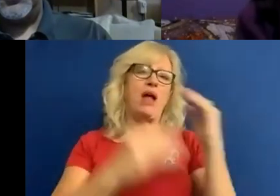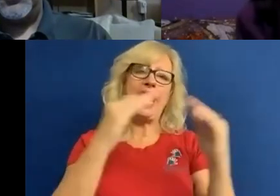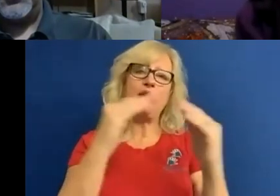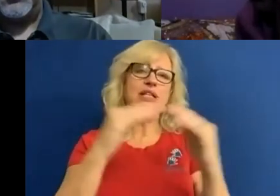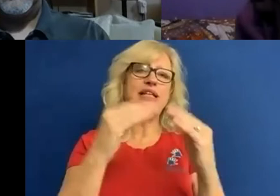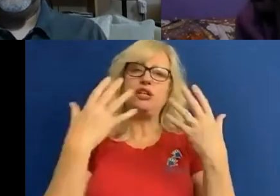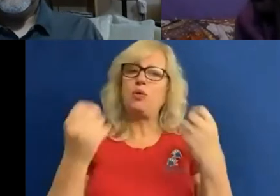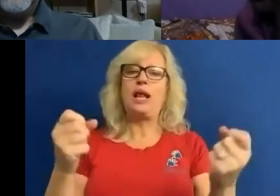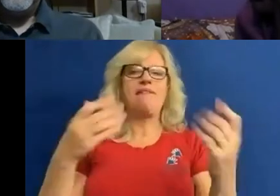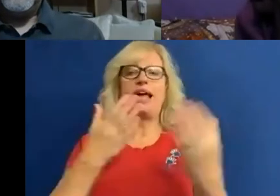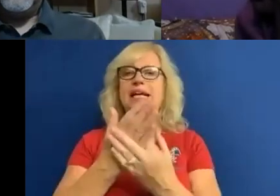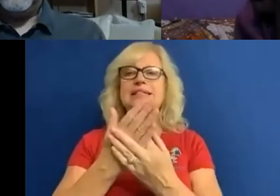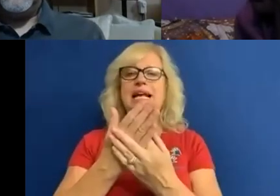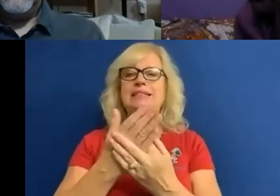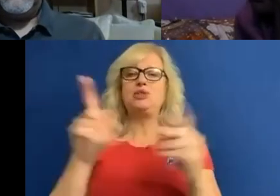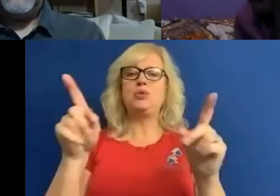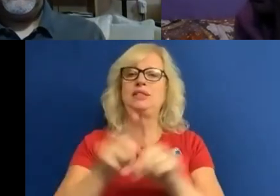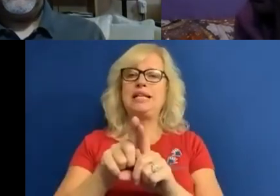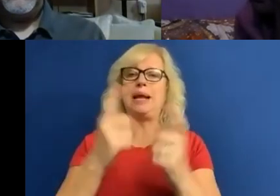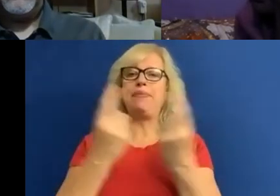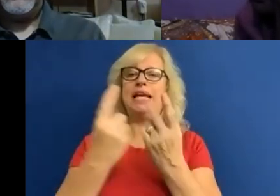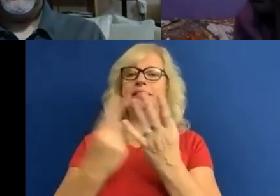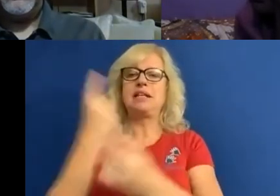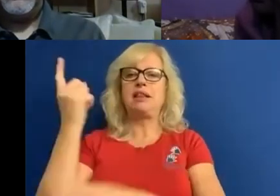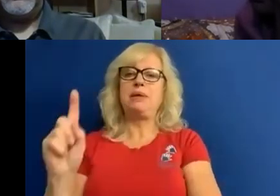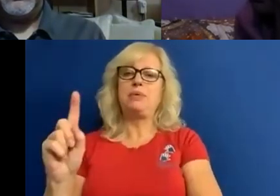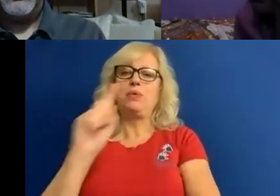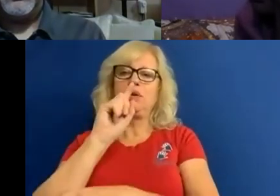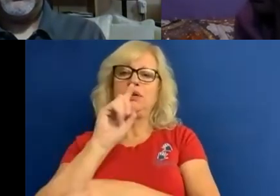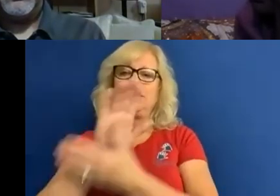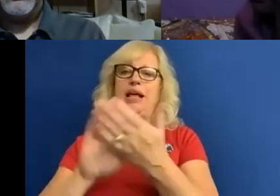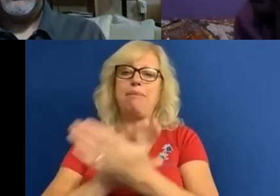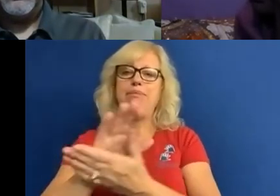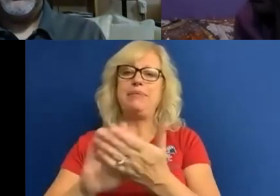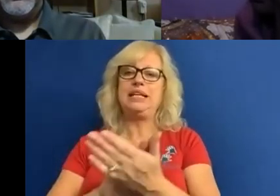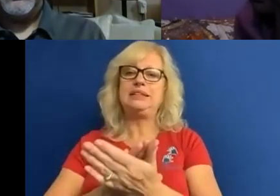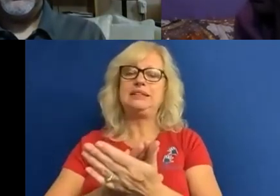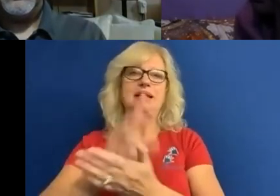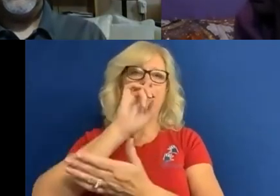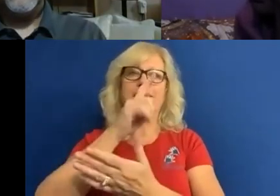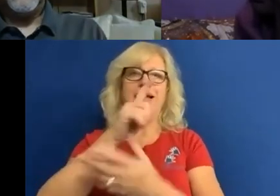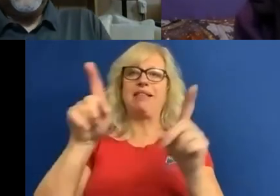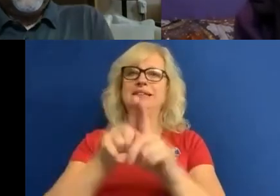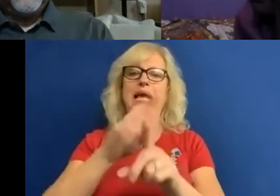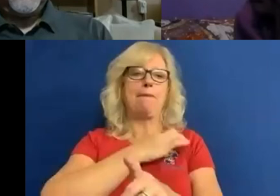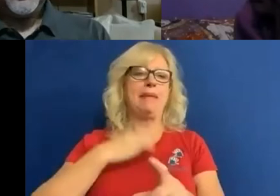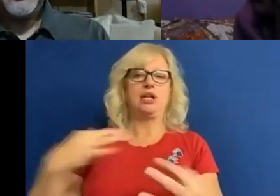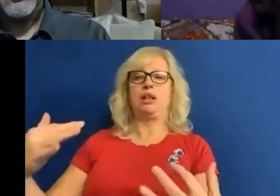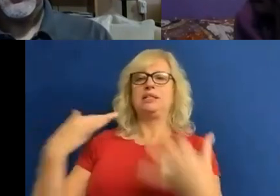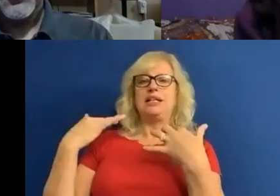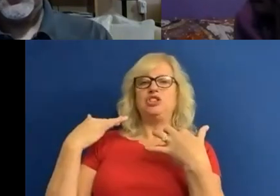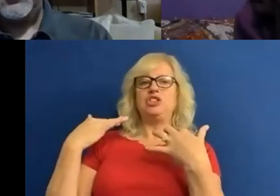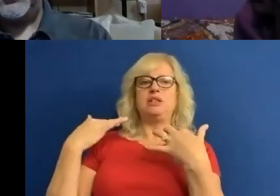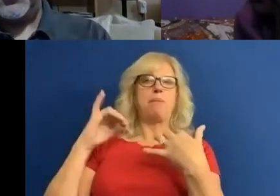things that other people do, and they aren't able to get the medical attention either at all or as quickly